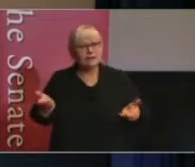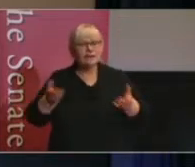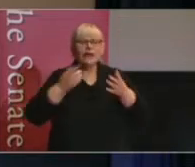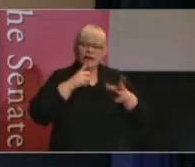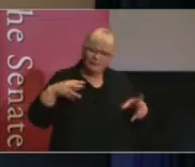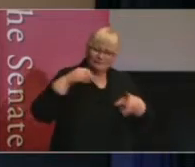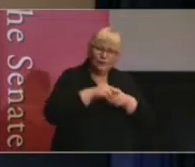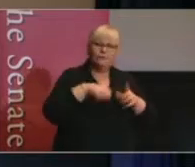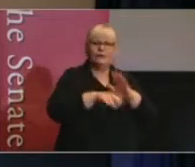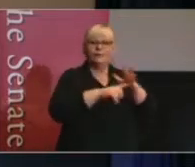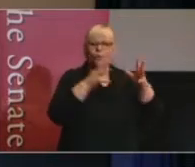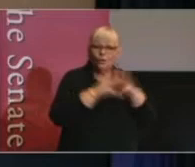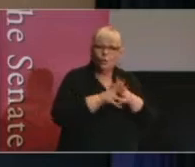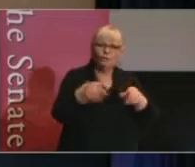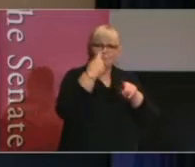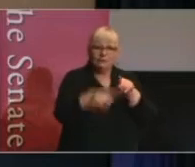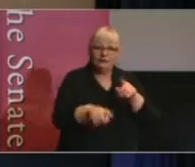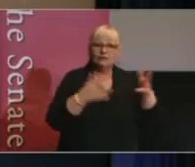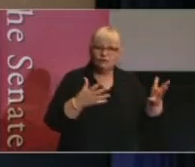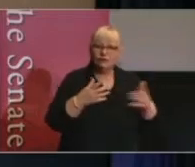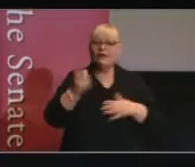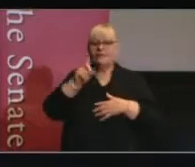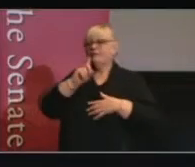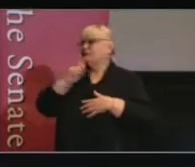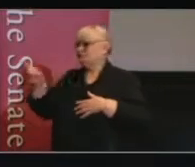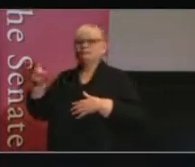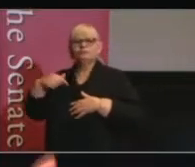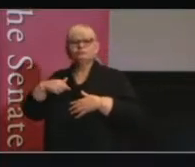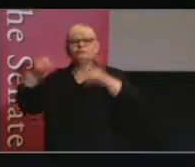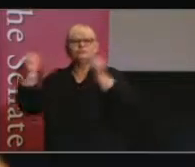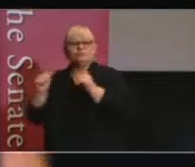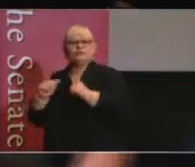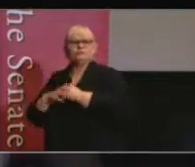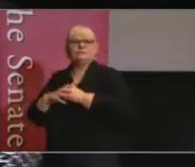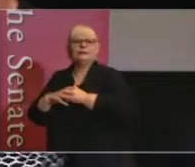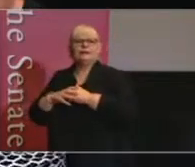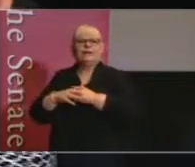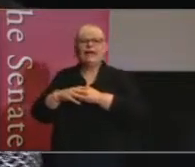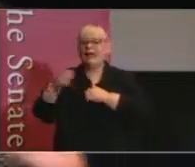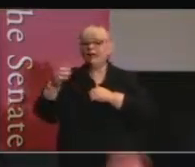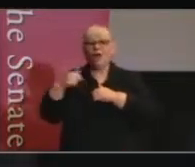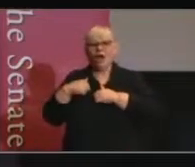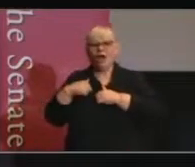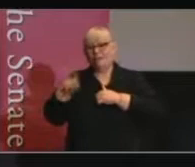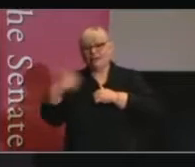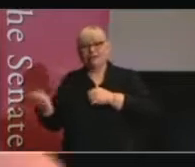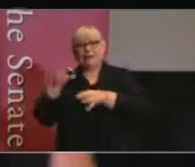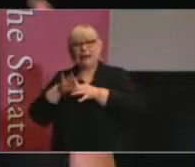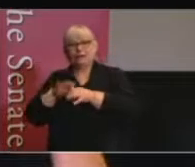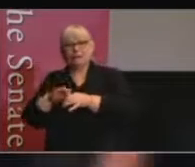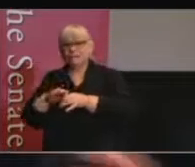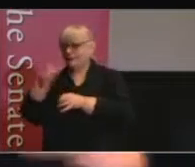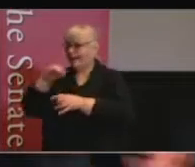a law or oppose the passage of a law. Or they tell their constituent. Constituent exercises their democratic right at the next election.